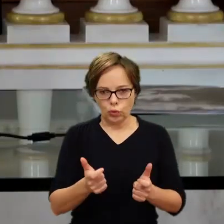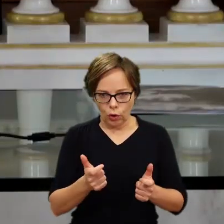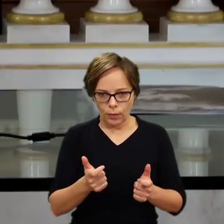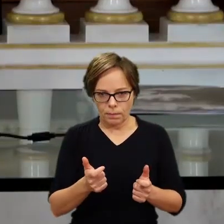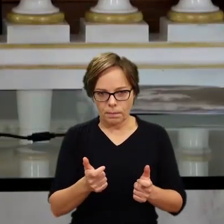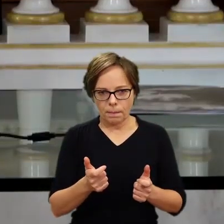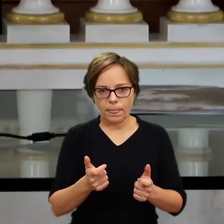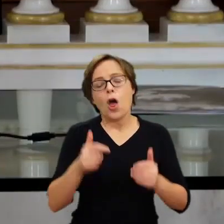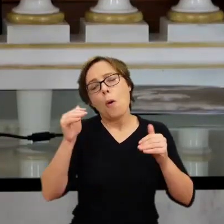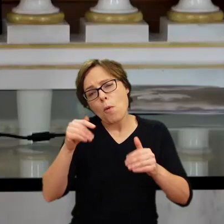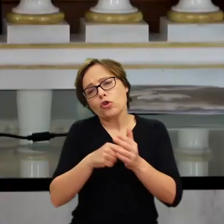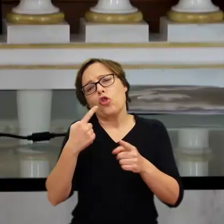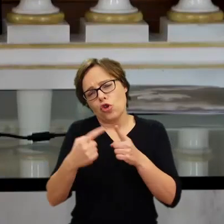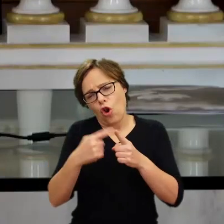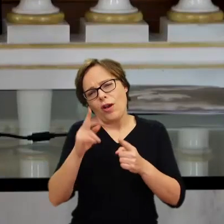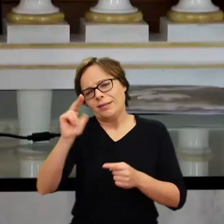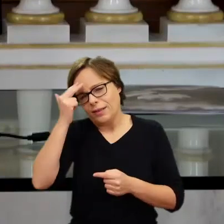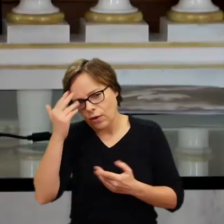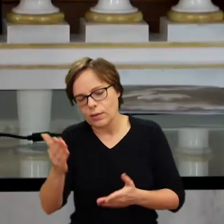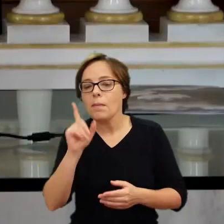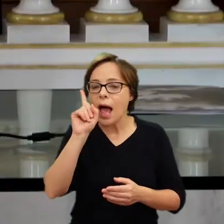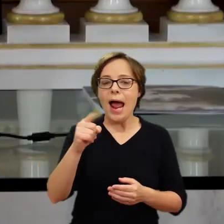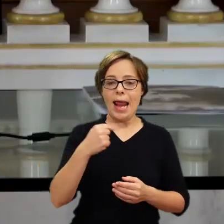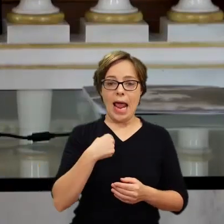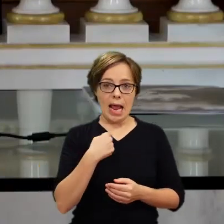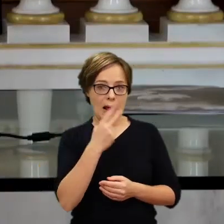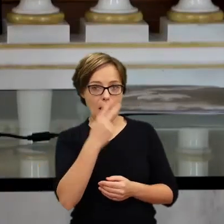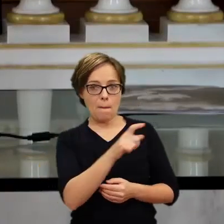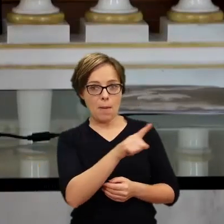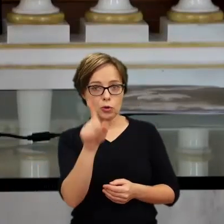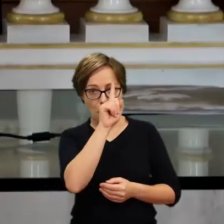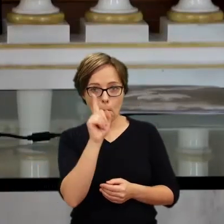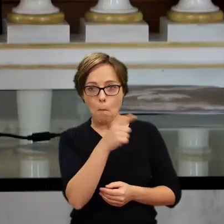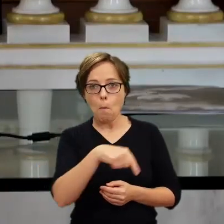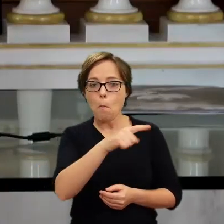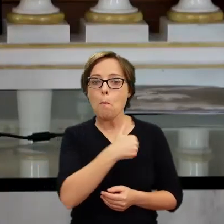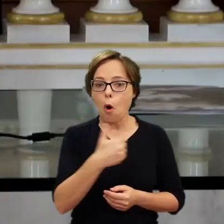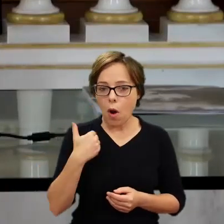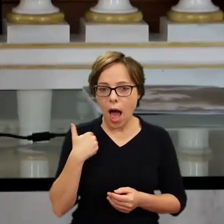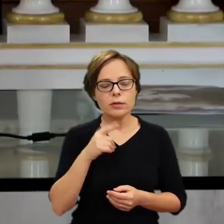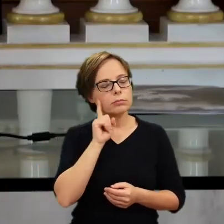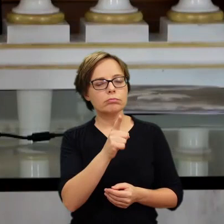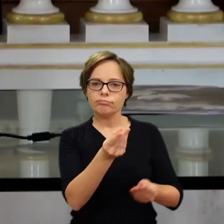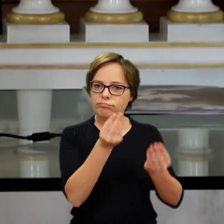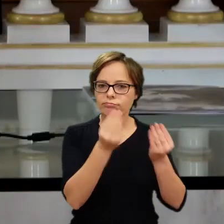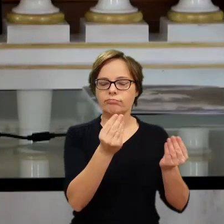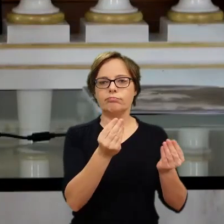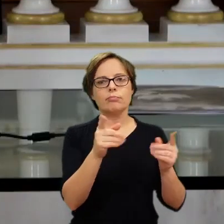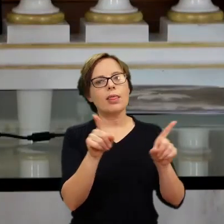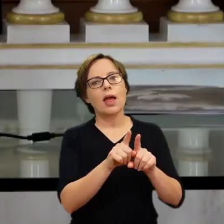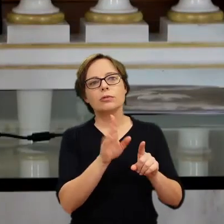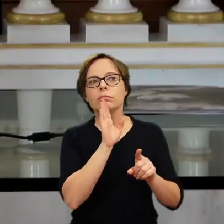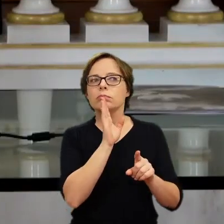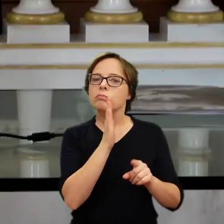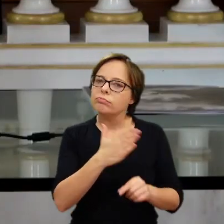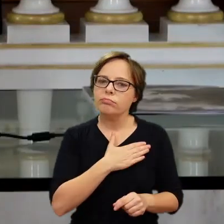maybe it's a bit of a stereotype, but I find Polish people very noble and generous. And